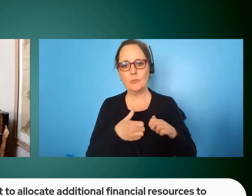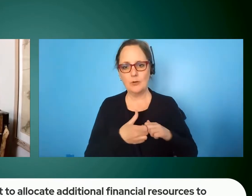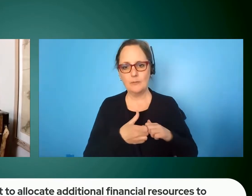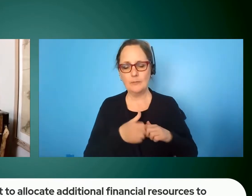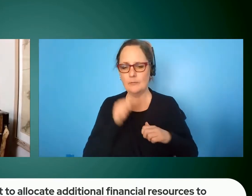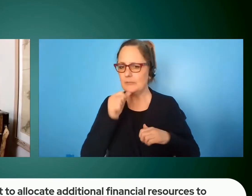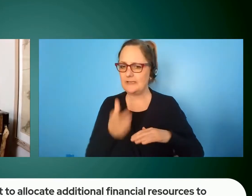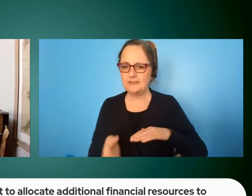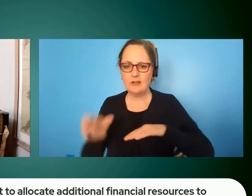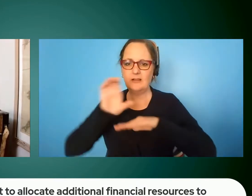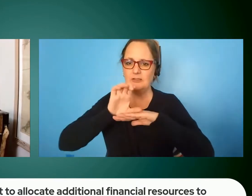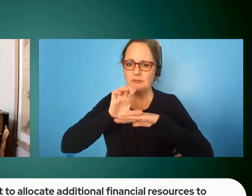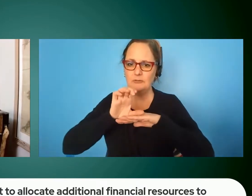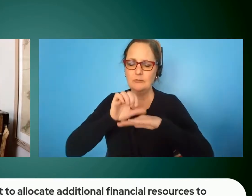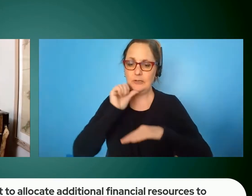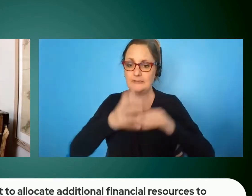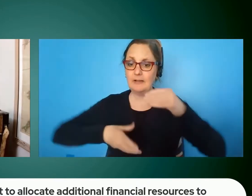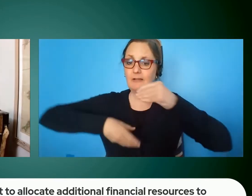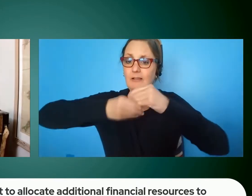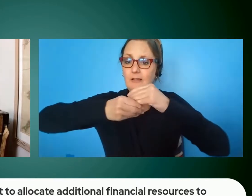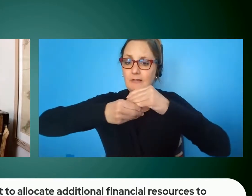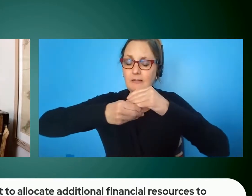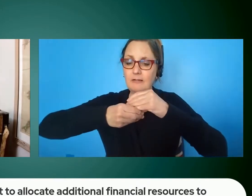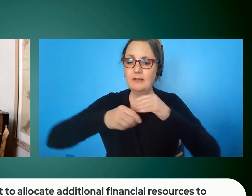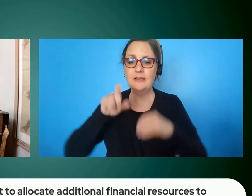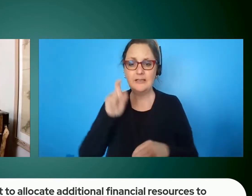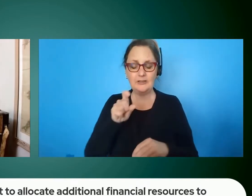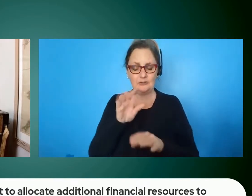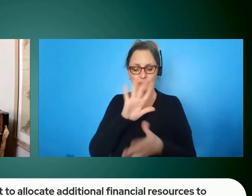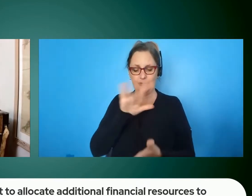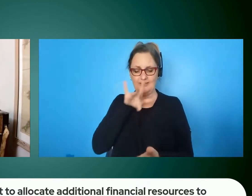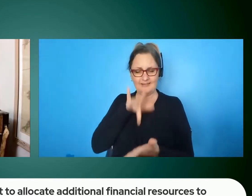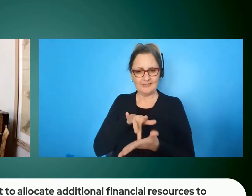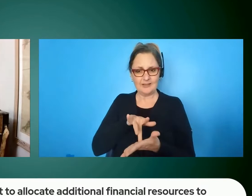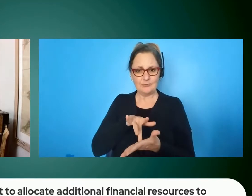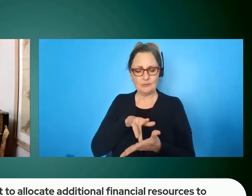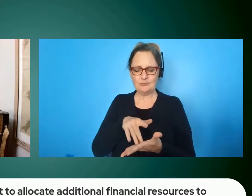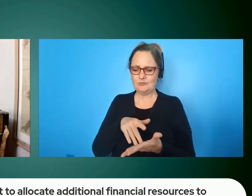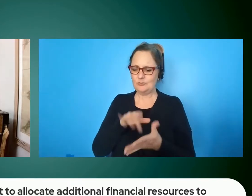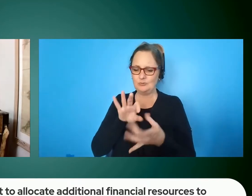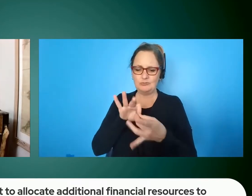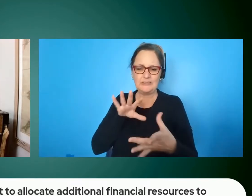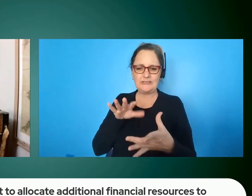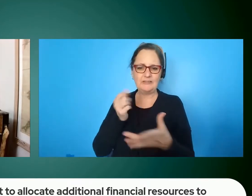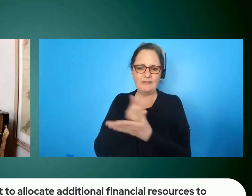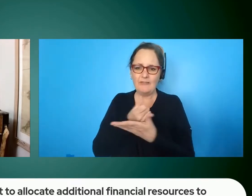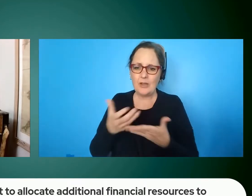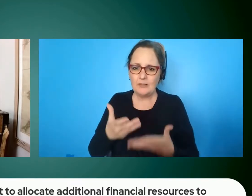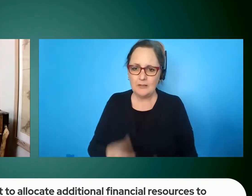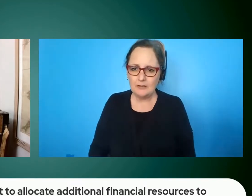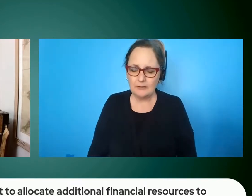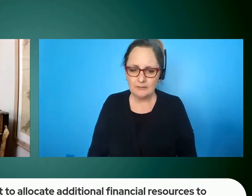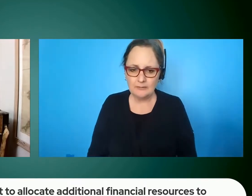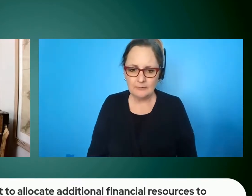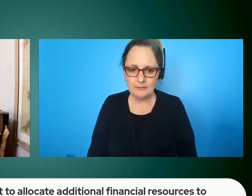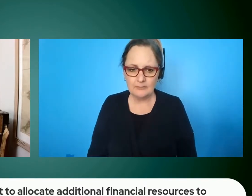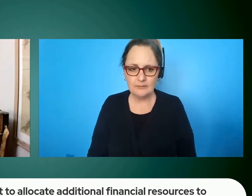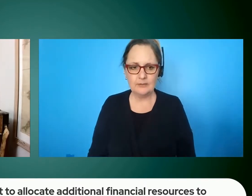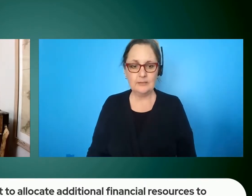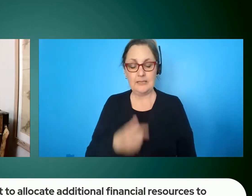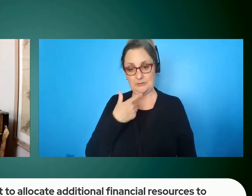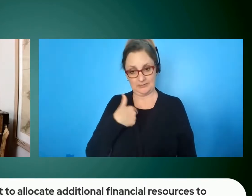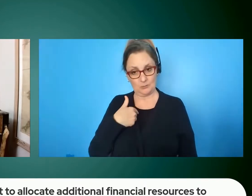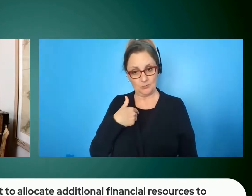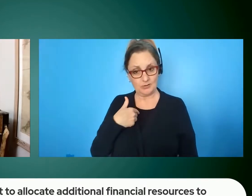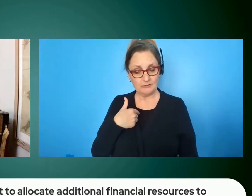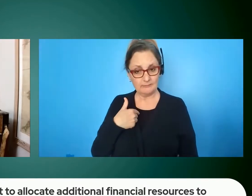or on top of this should be something that it's core and integral to release of anything now i say we've tackled this if i look at our